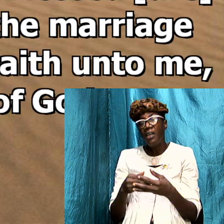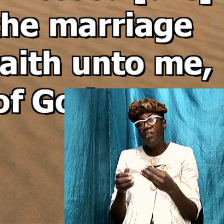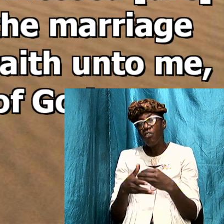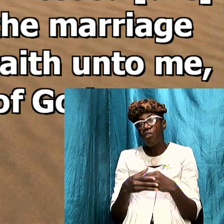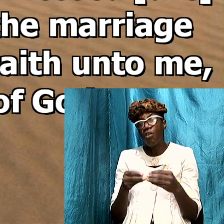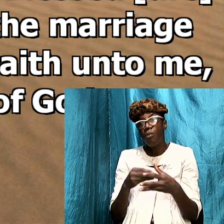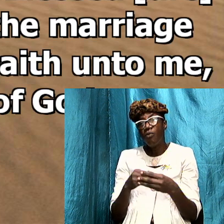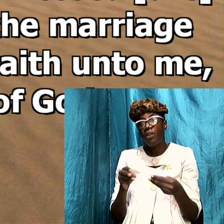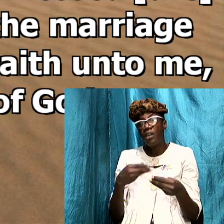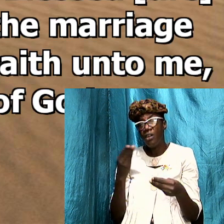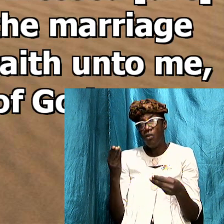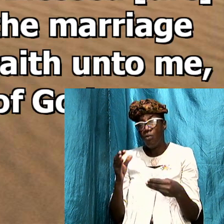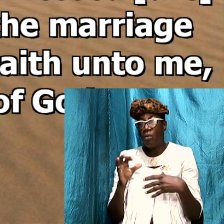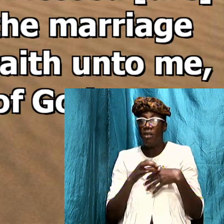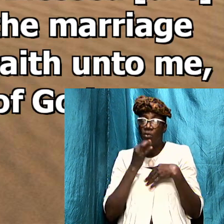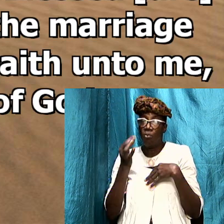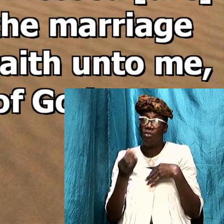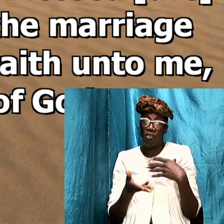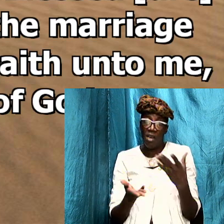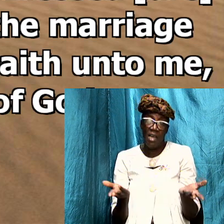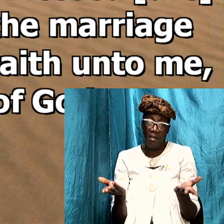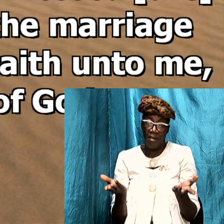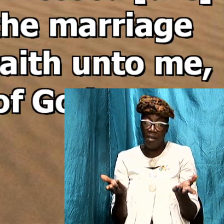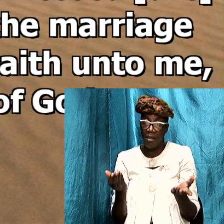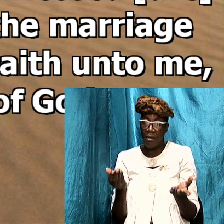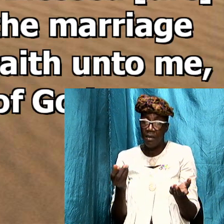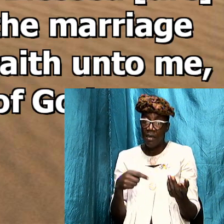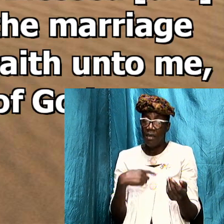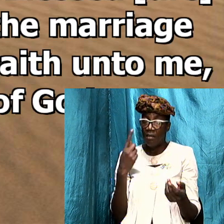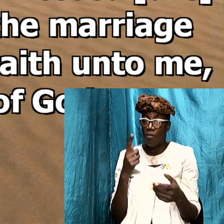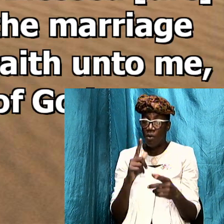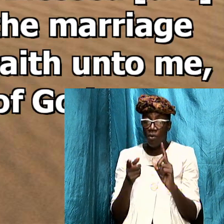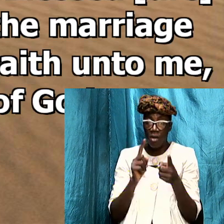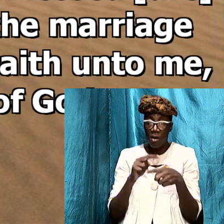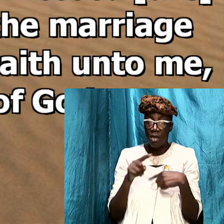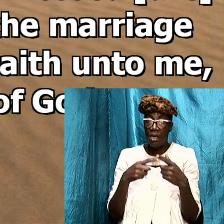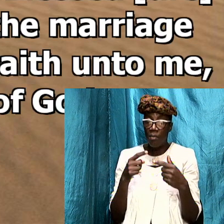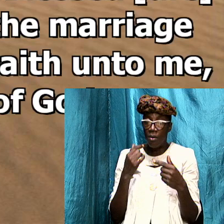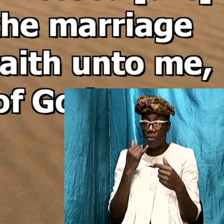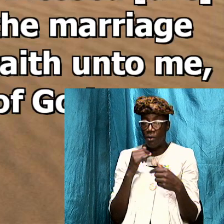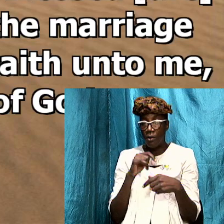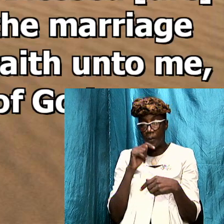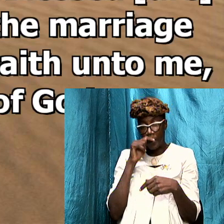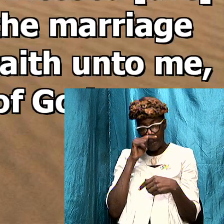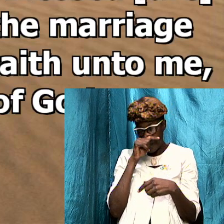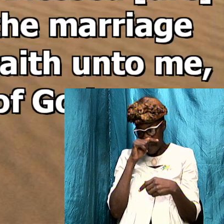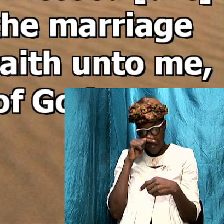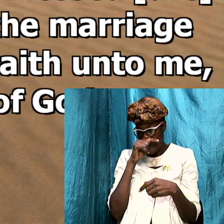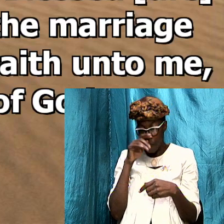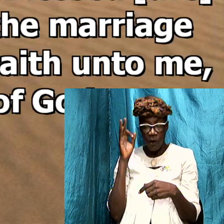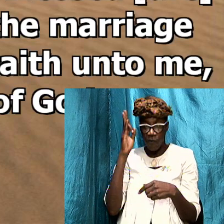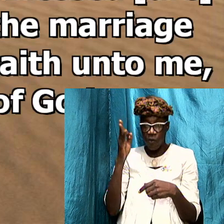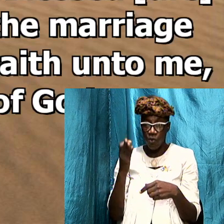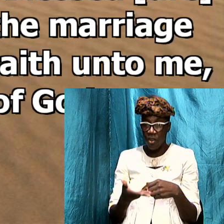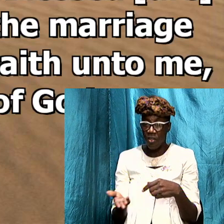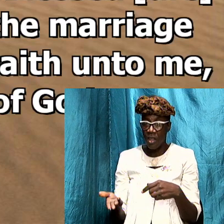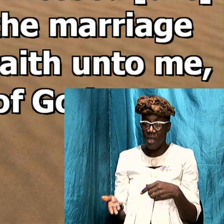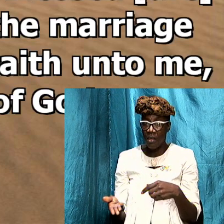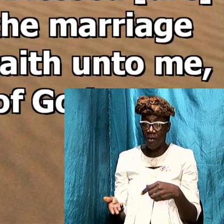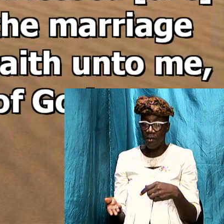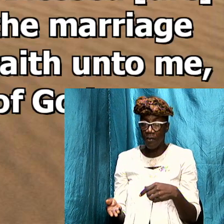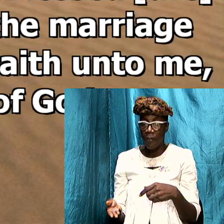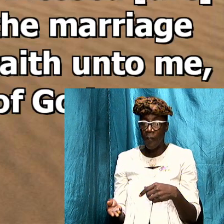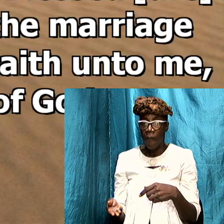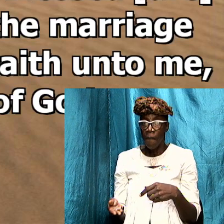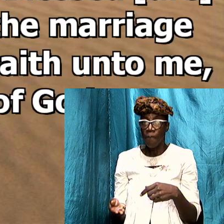they spiritualize it and they say what we are talking about as it relates to future events as it relates